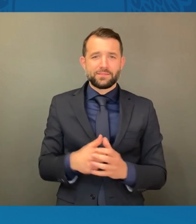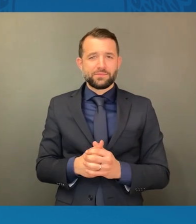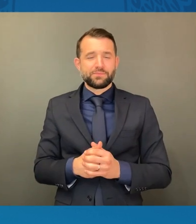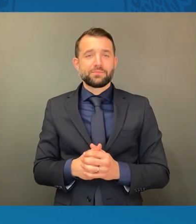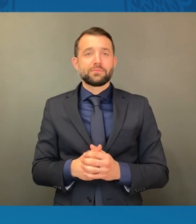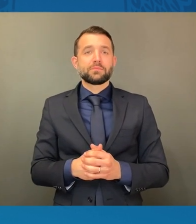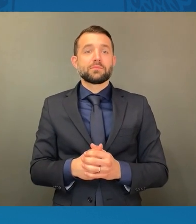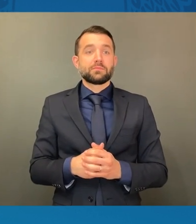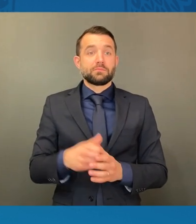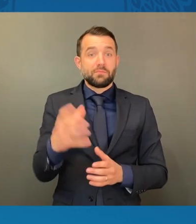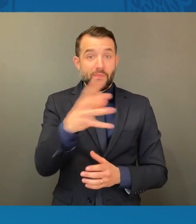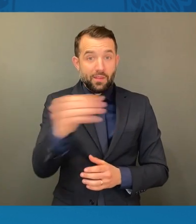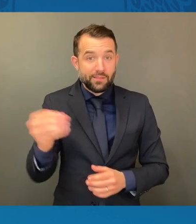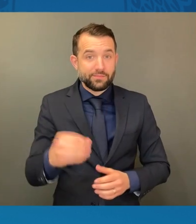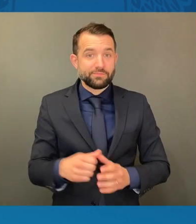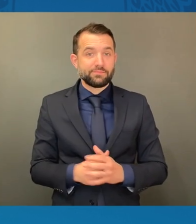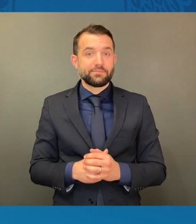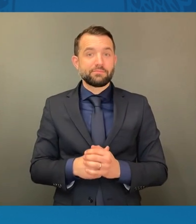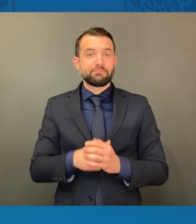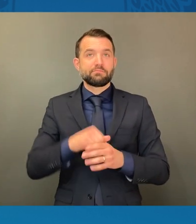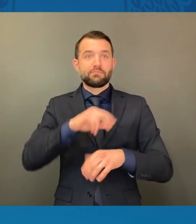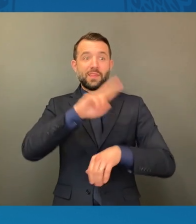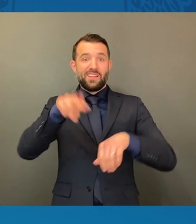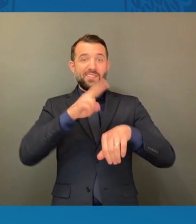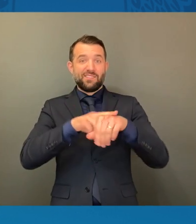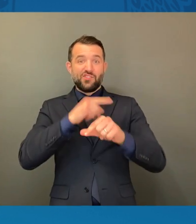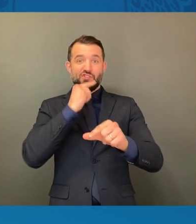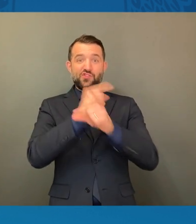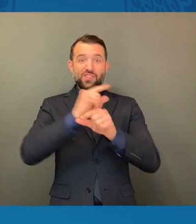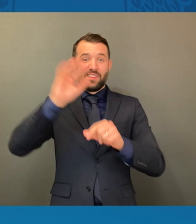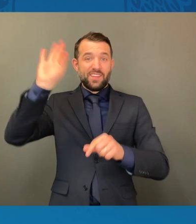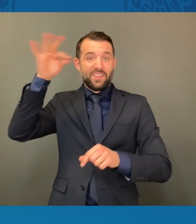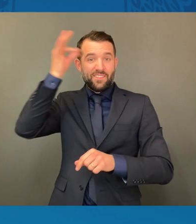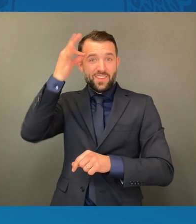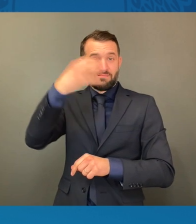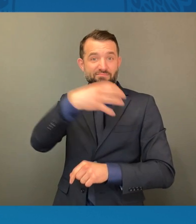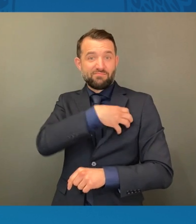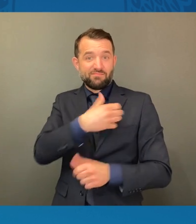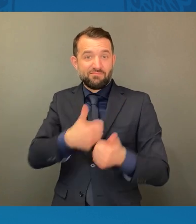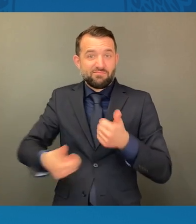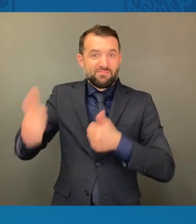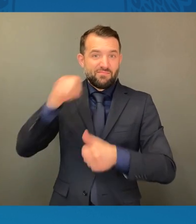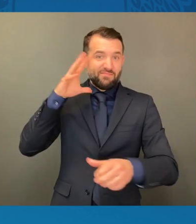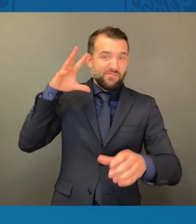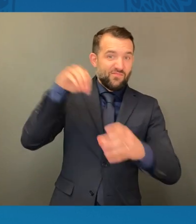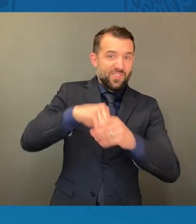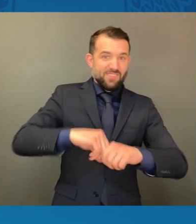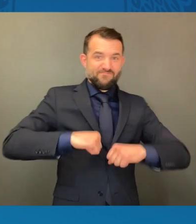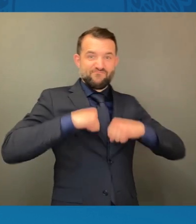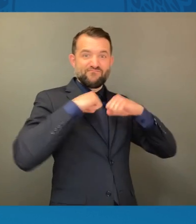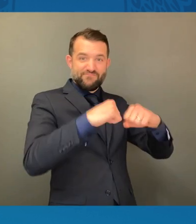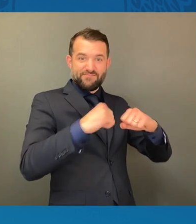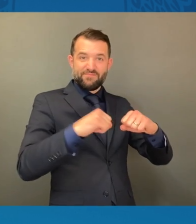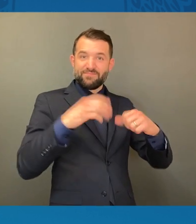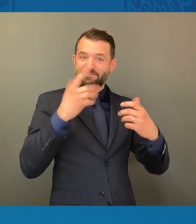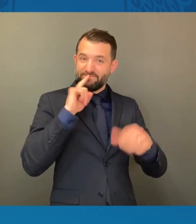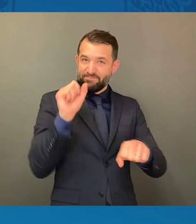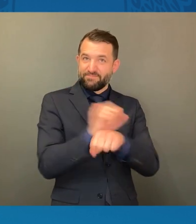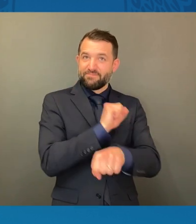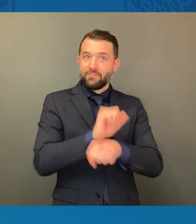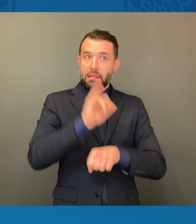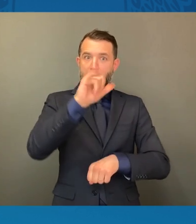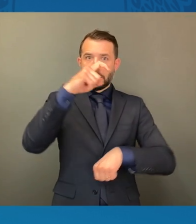of the National Guard and federal marshals. In a moment of great uncertainty, those